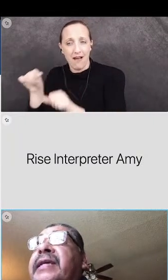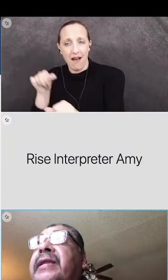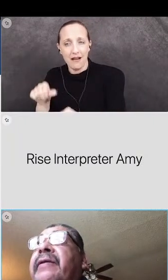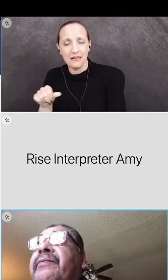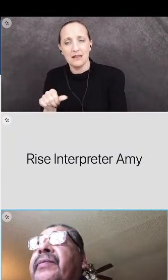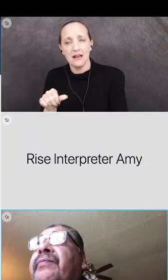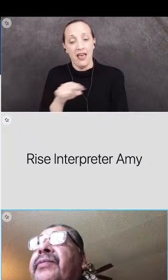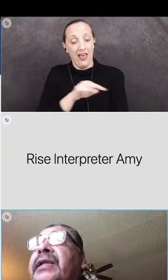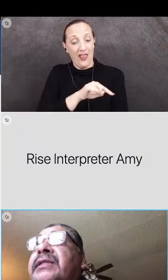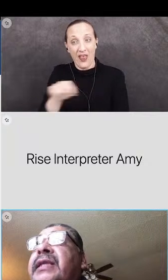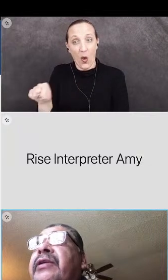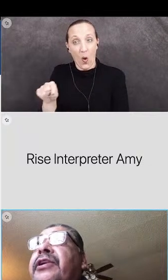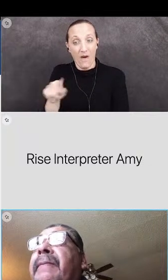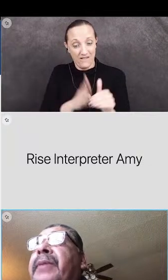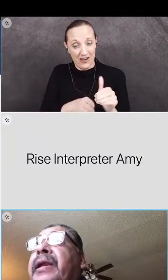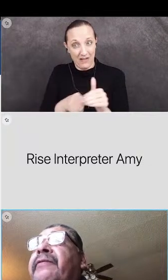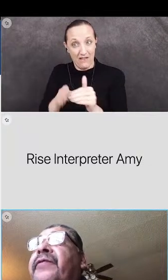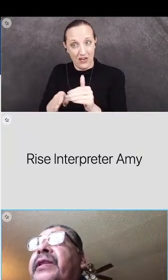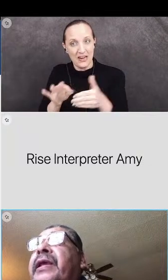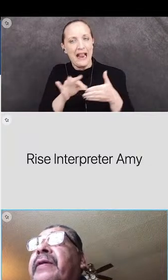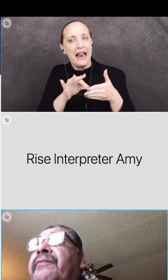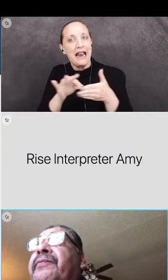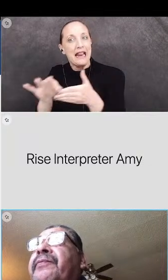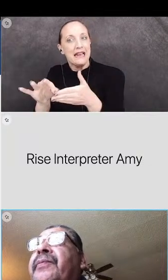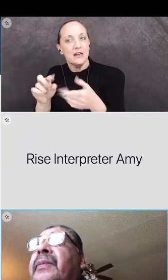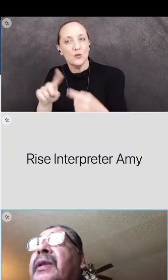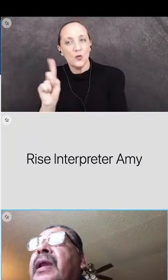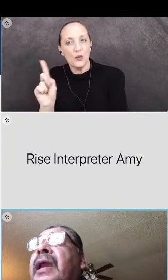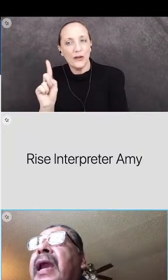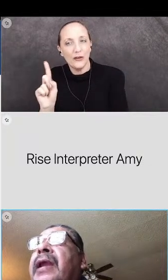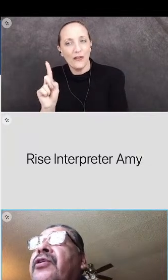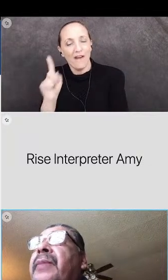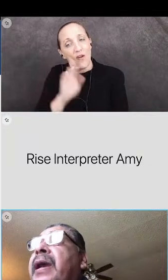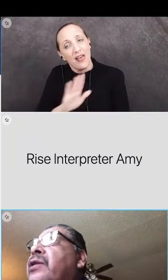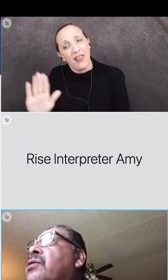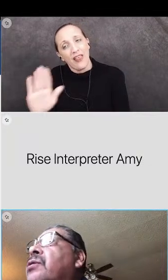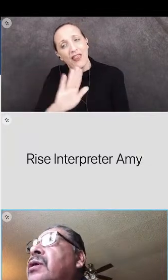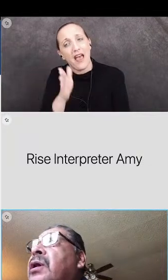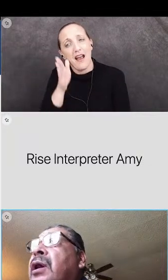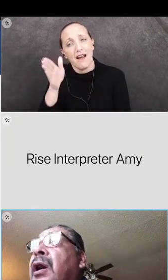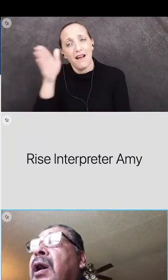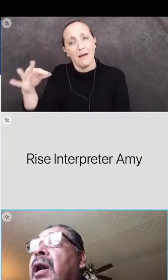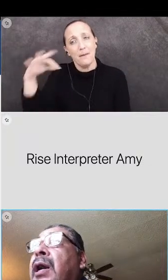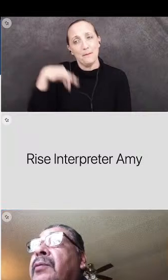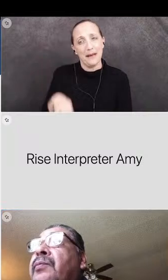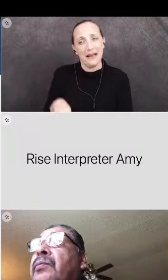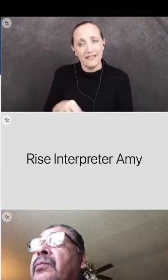can that take them? It's there to benefit them. And no matter